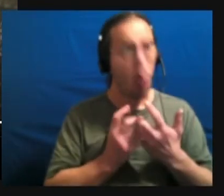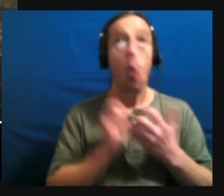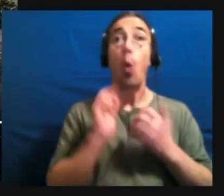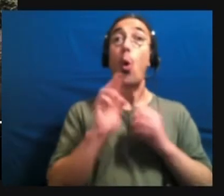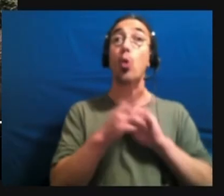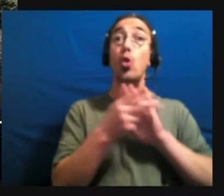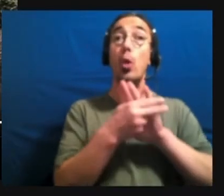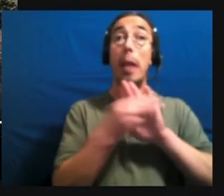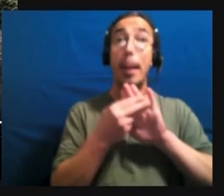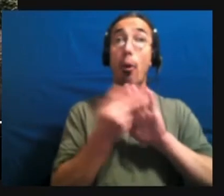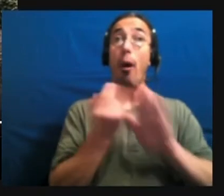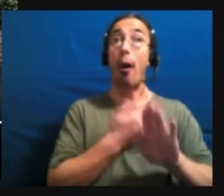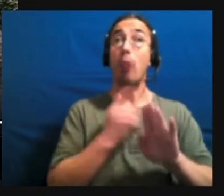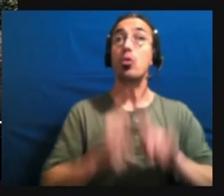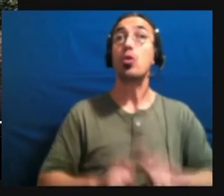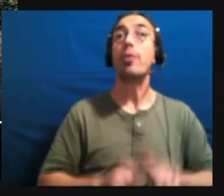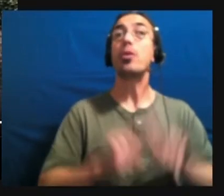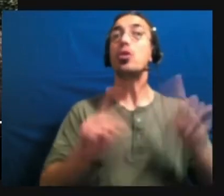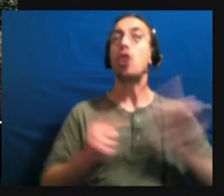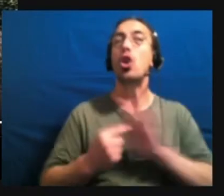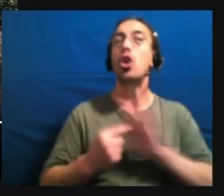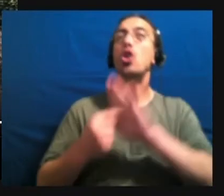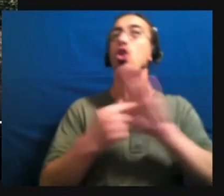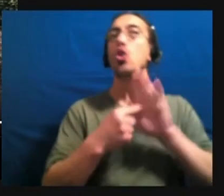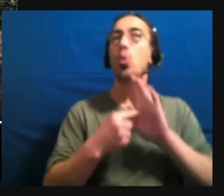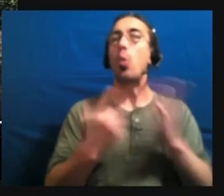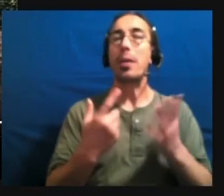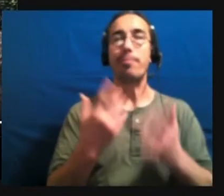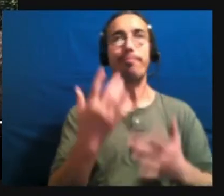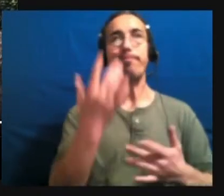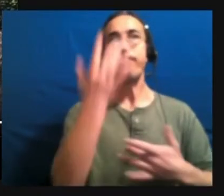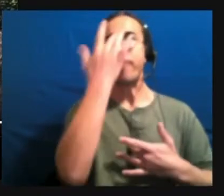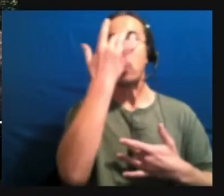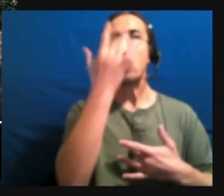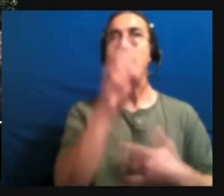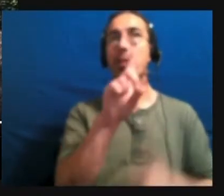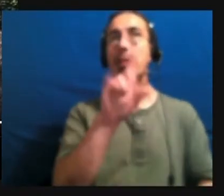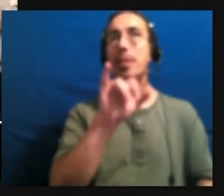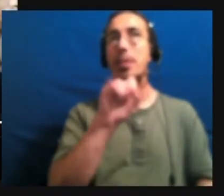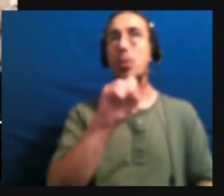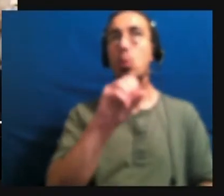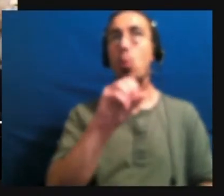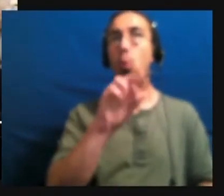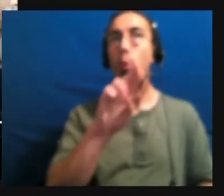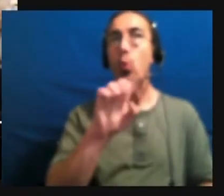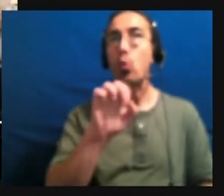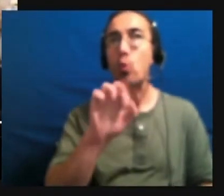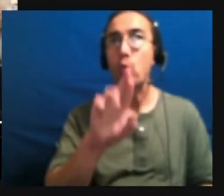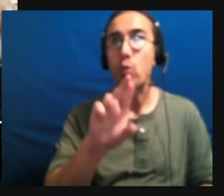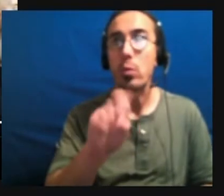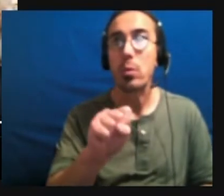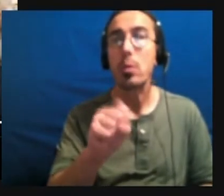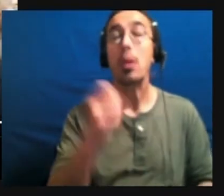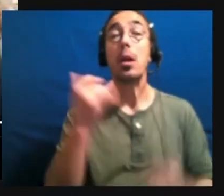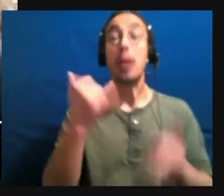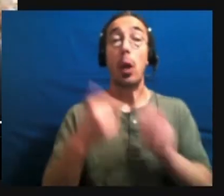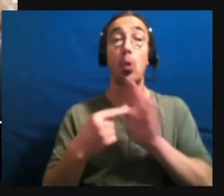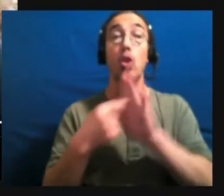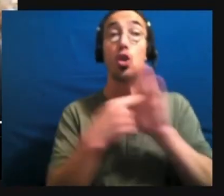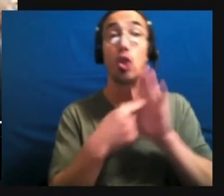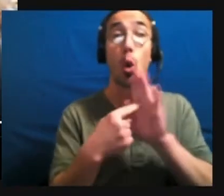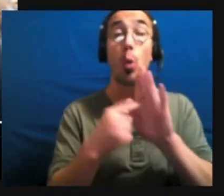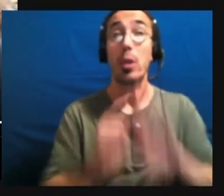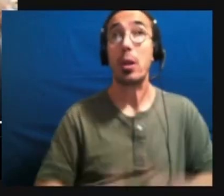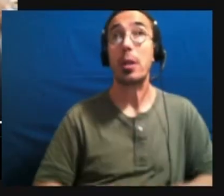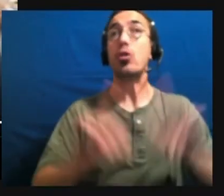We think that it is time for us to rethink the way we view our differences. We think that it is time for us to recognize that